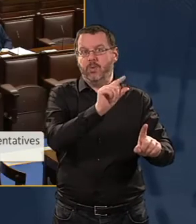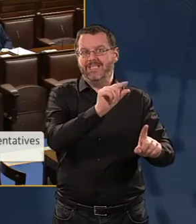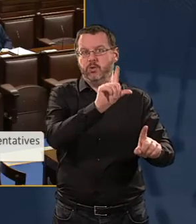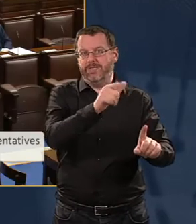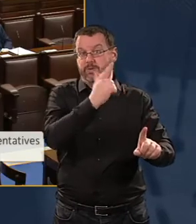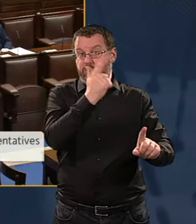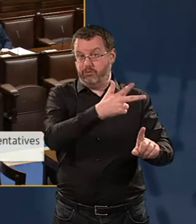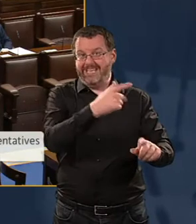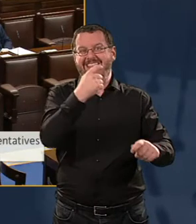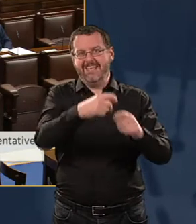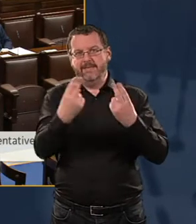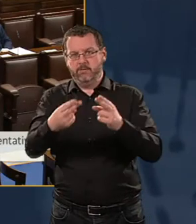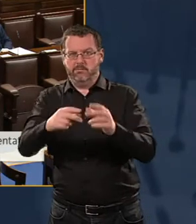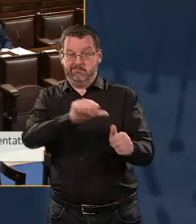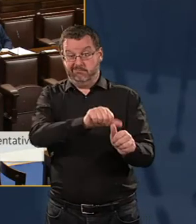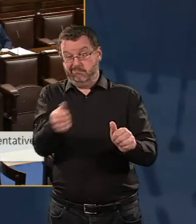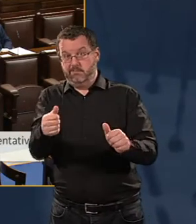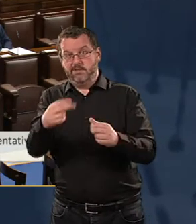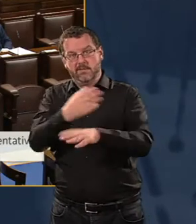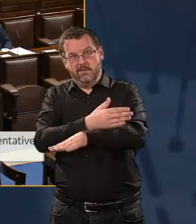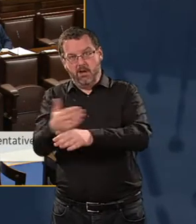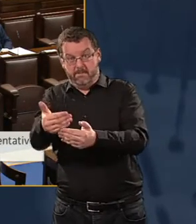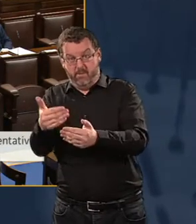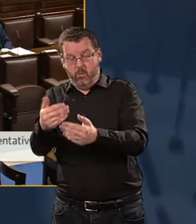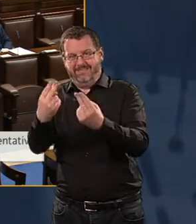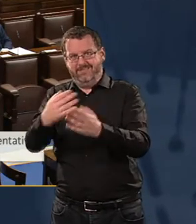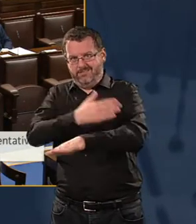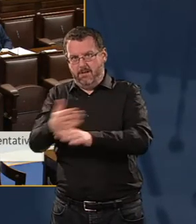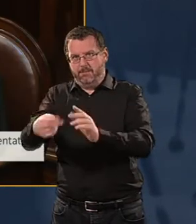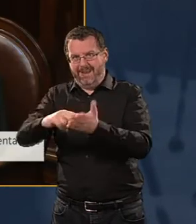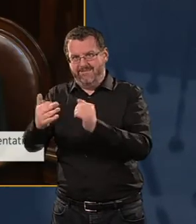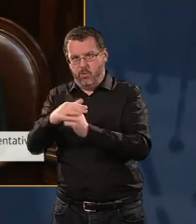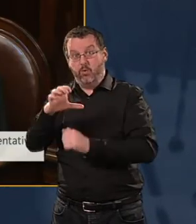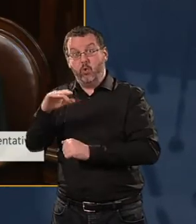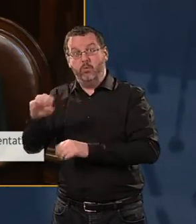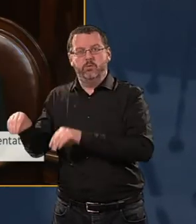for the Coombe to move to the adjacent site before that. Deputy Richard Boyd Barrett.